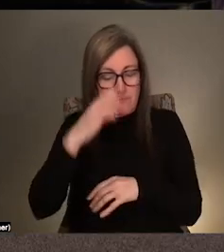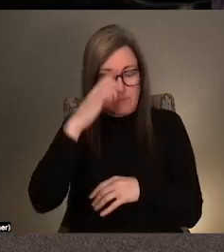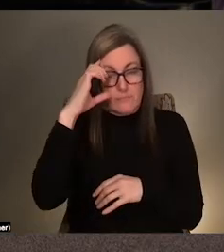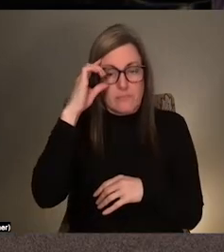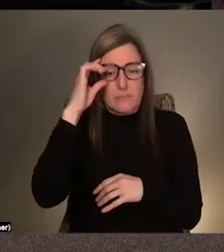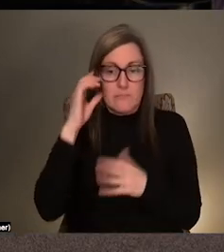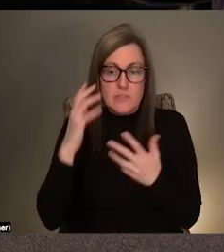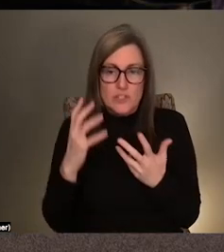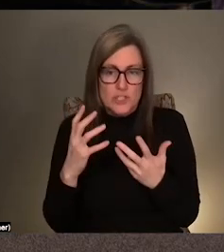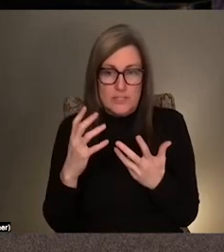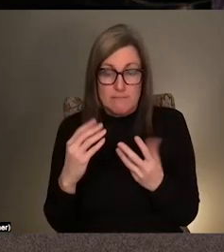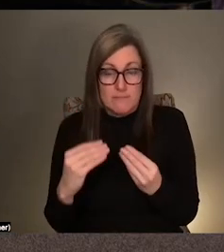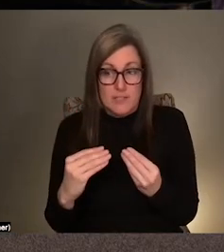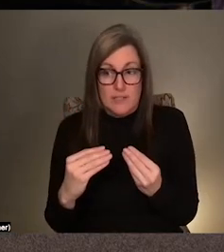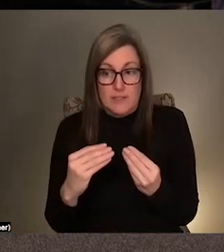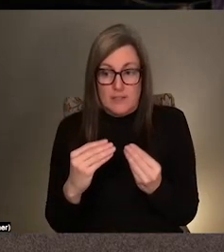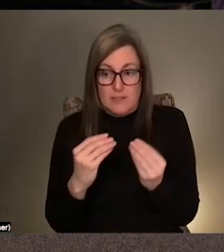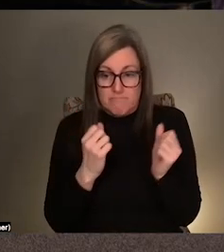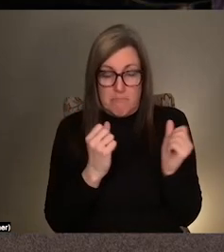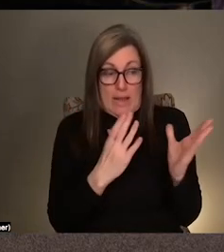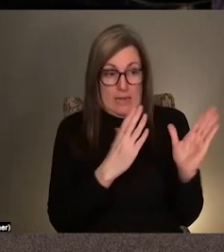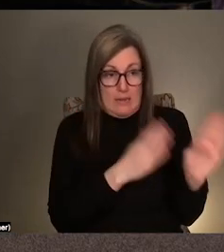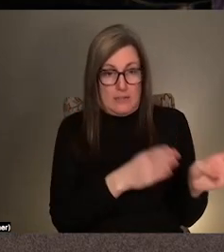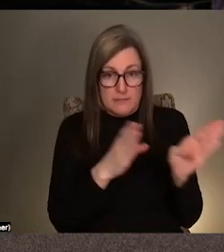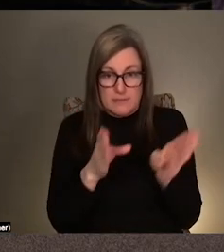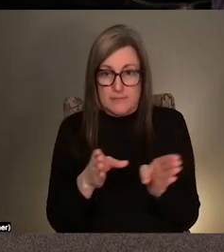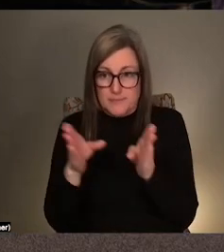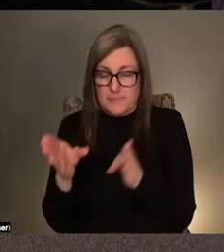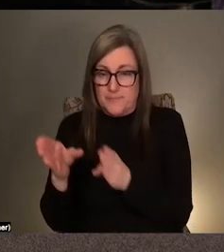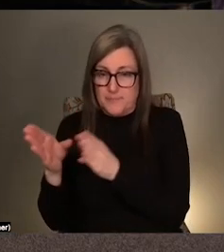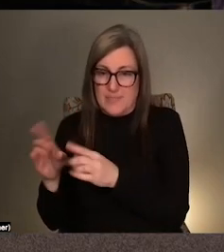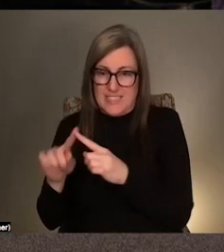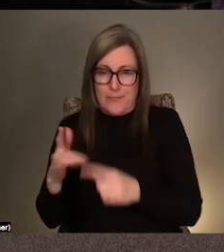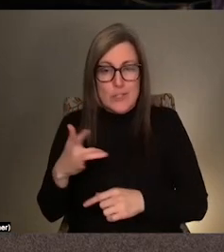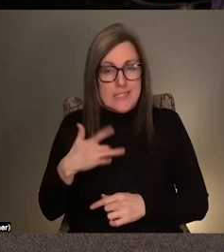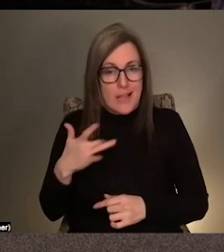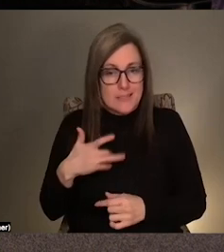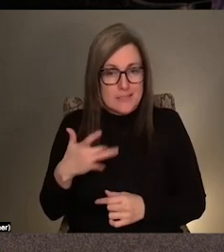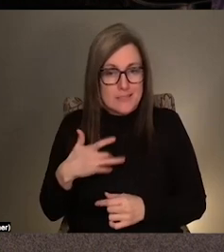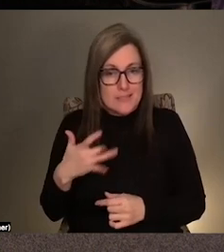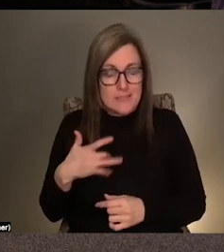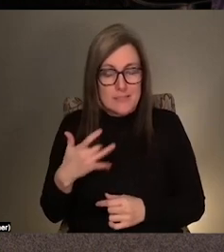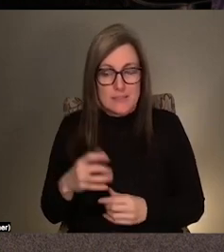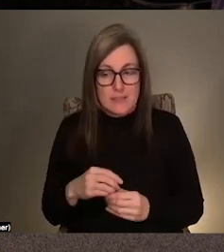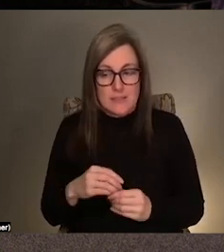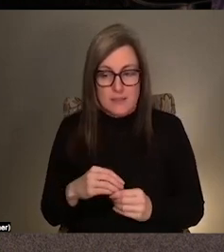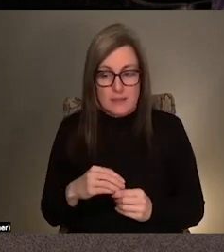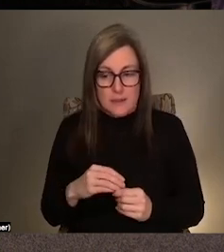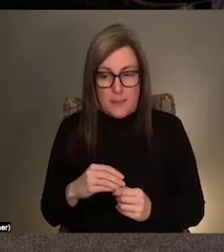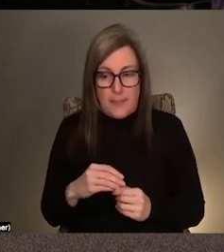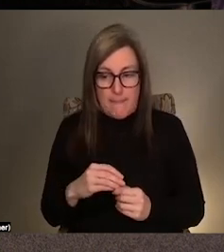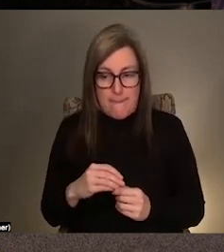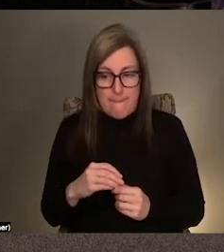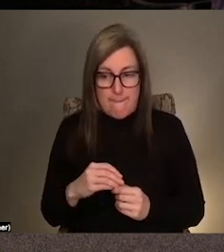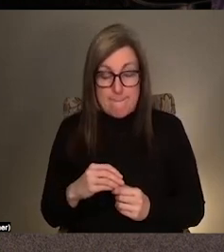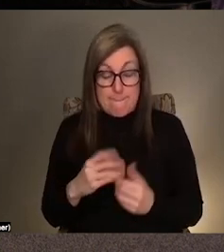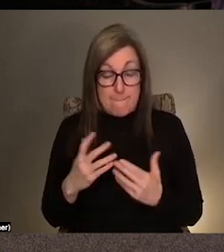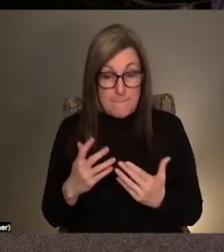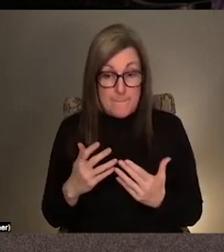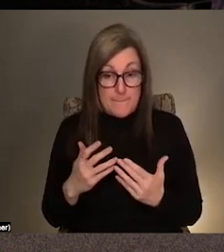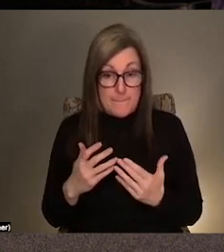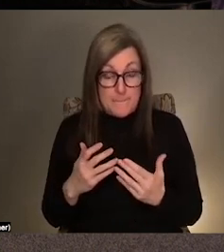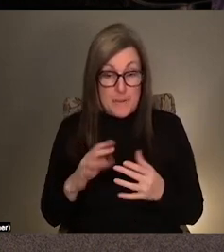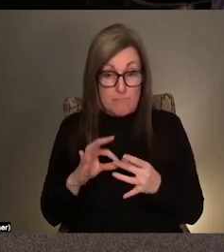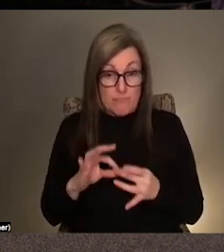literally just like travel through like multiple like sensorial modes, basically. But like based on the premise of accessibility,